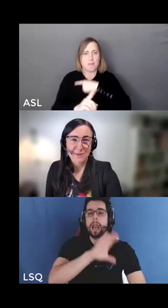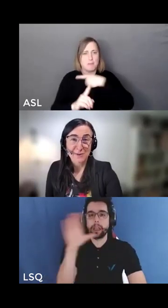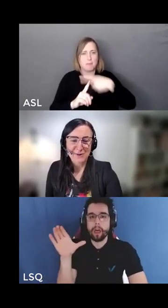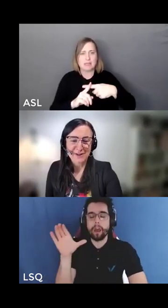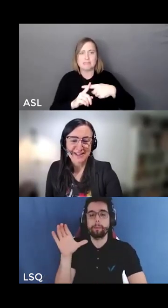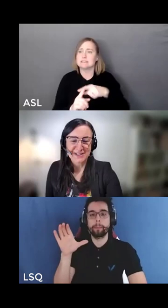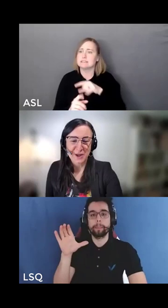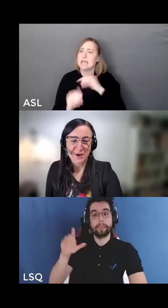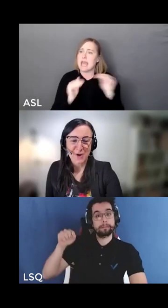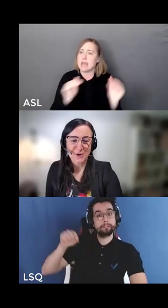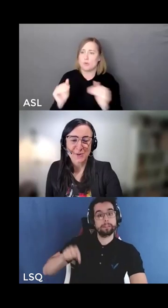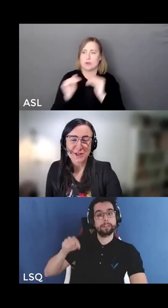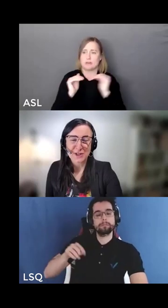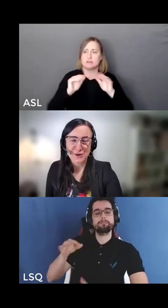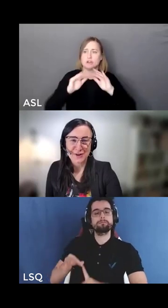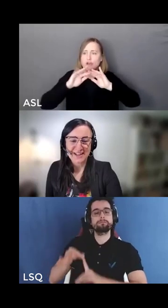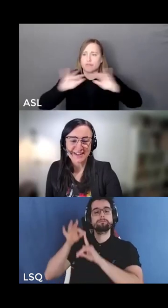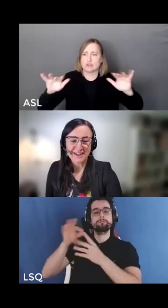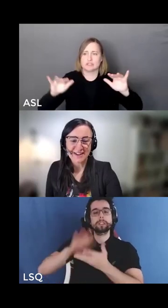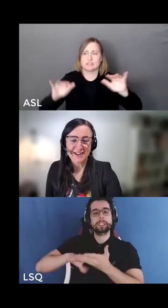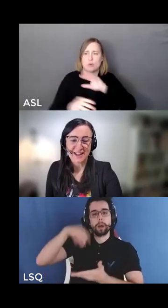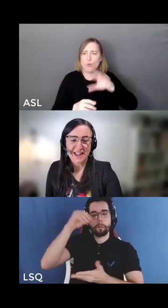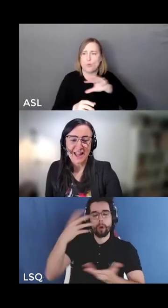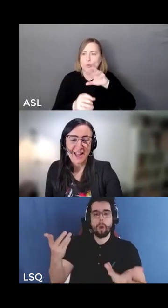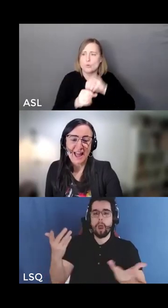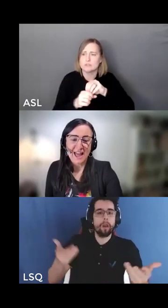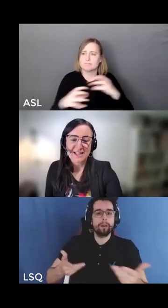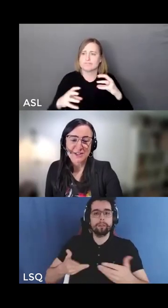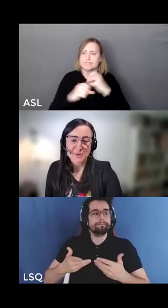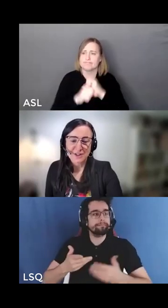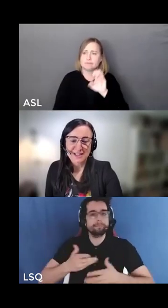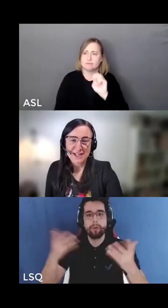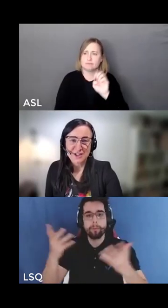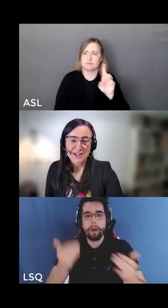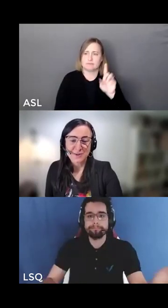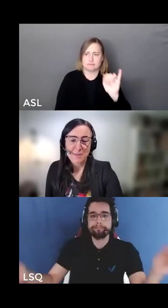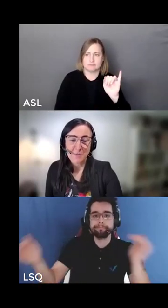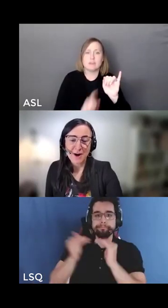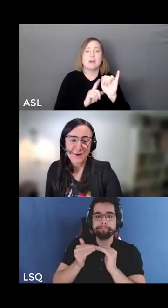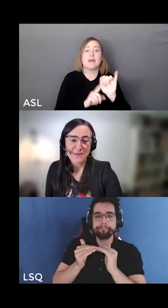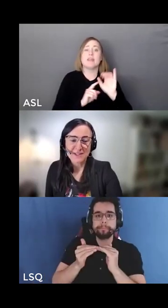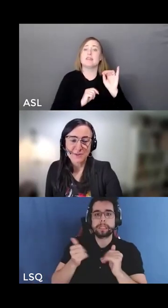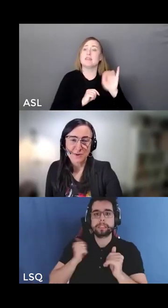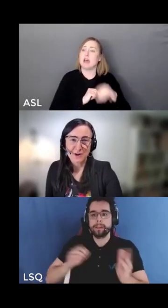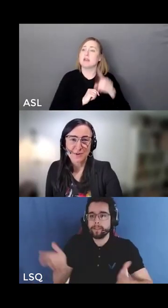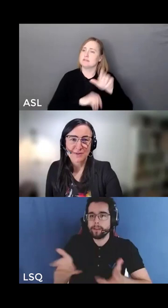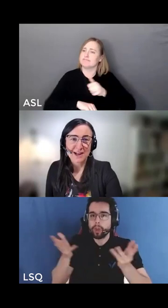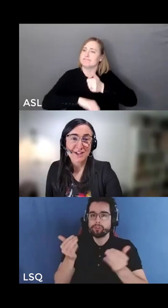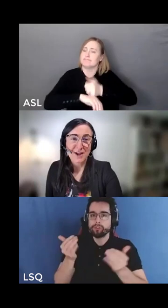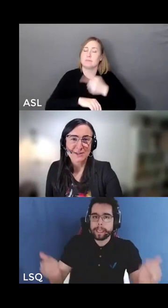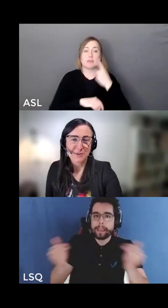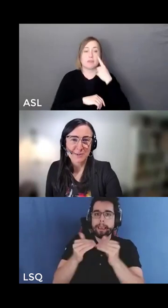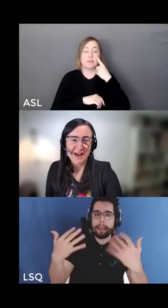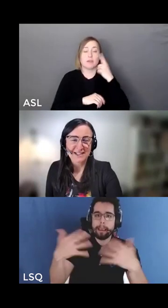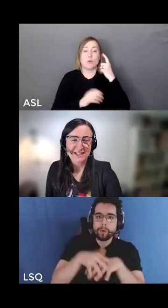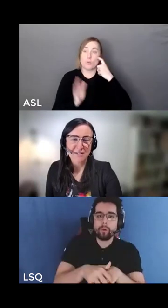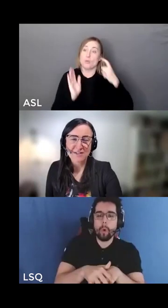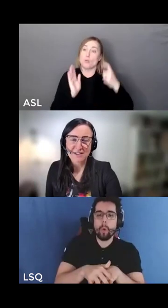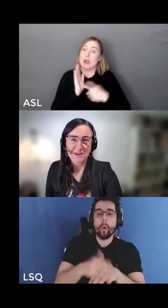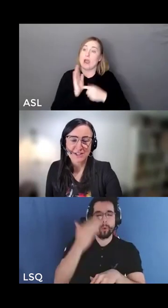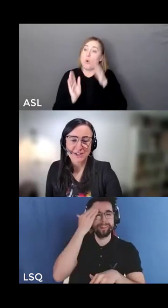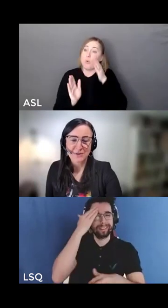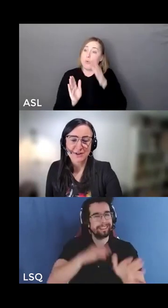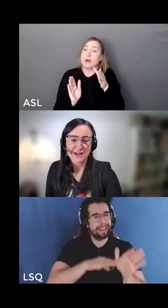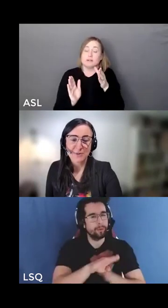And we're learning that it's an ongoing journey. And as an organization, as we embark on this work, we recognize it will impact